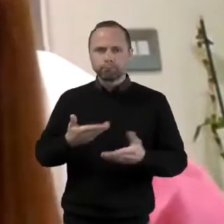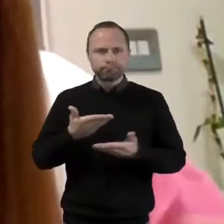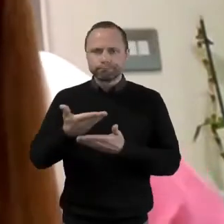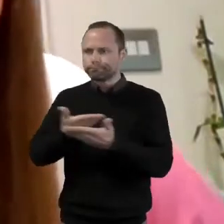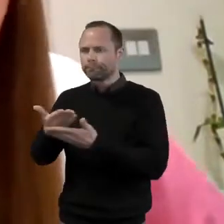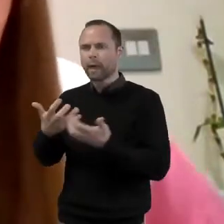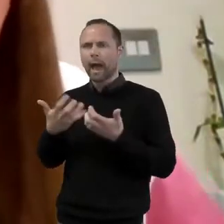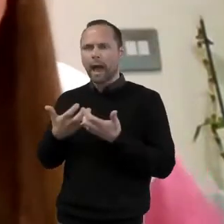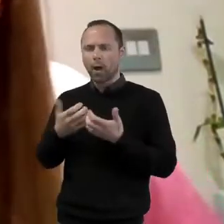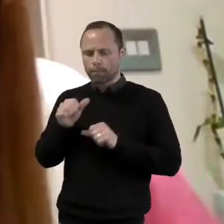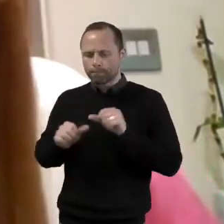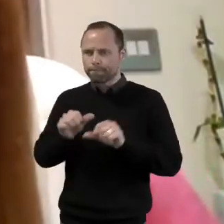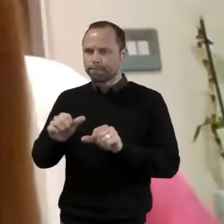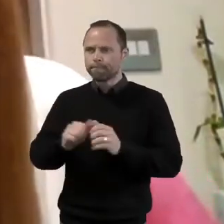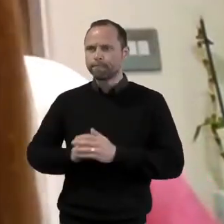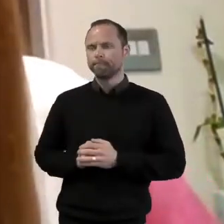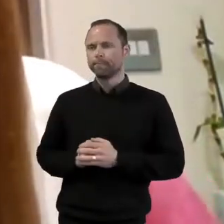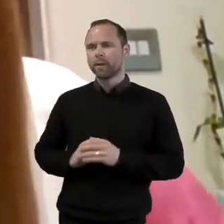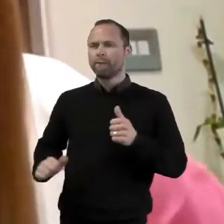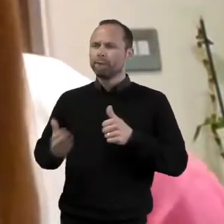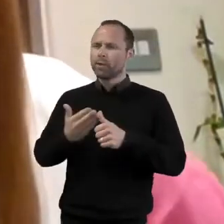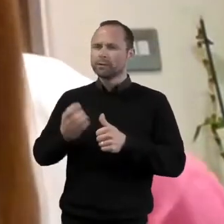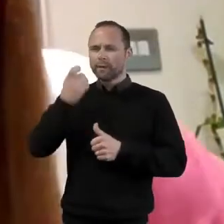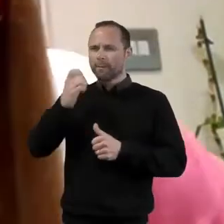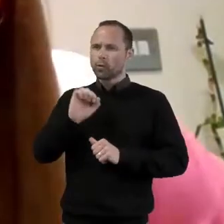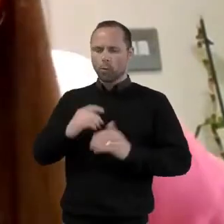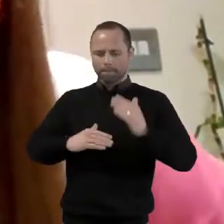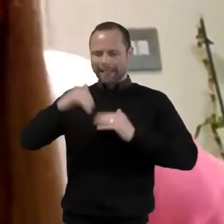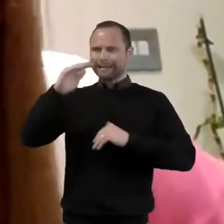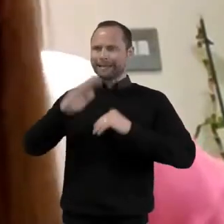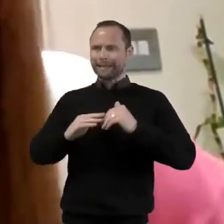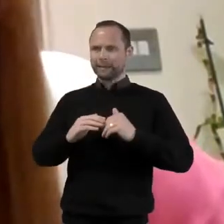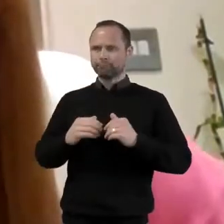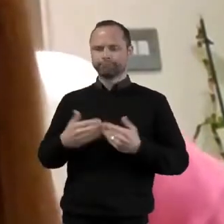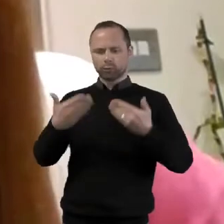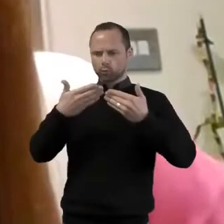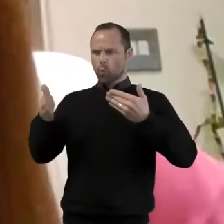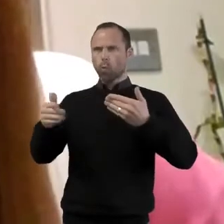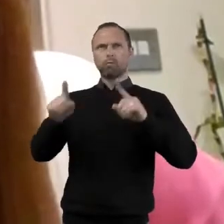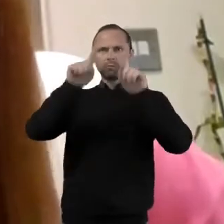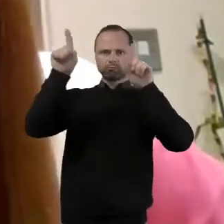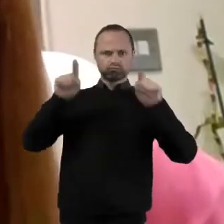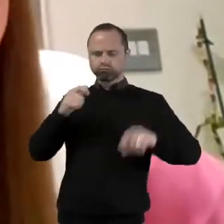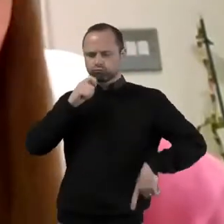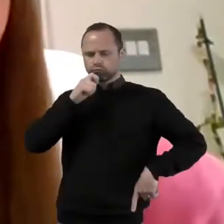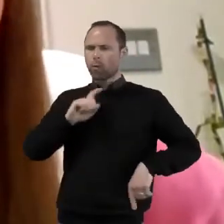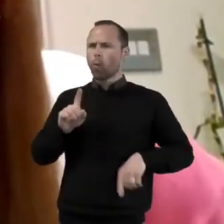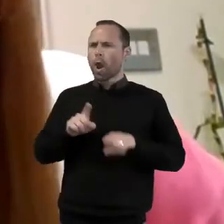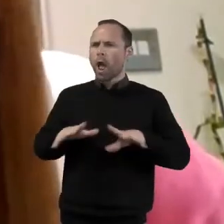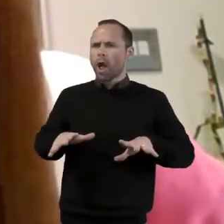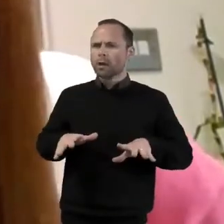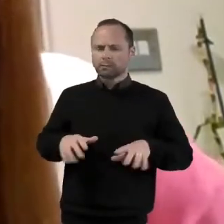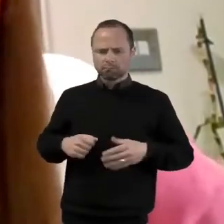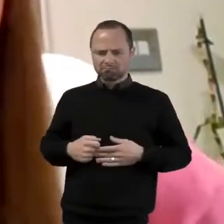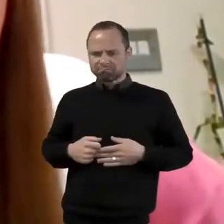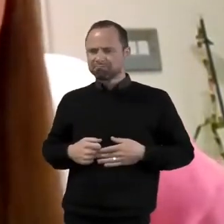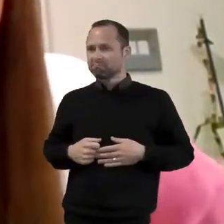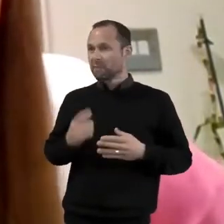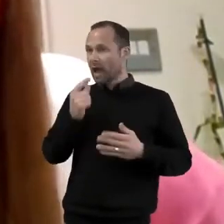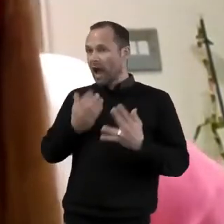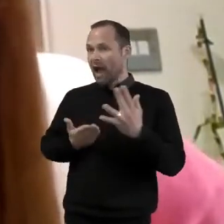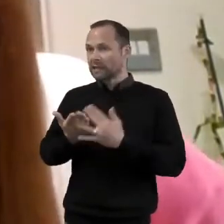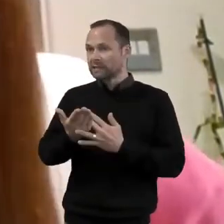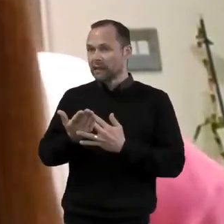So firstly, I'd like you to think about your church building. What is your church building like? Is it accessible?